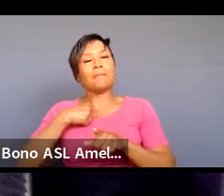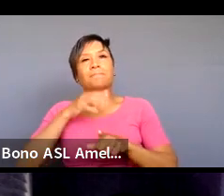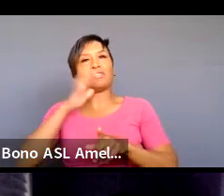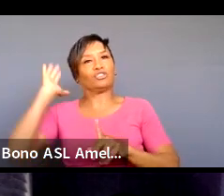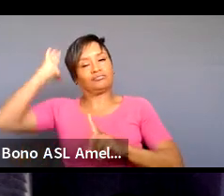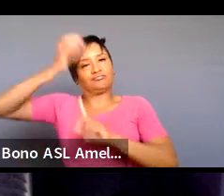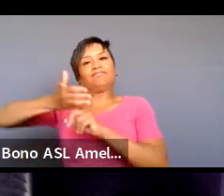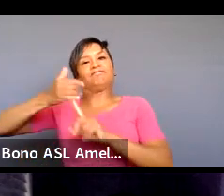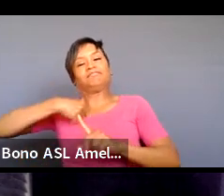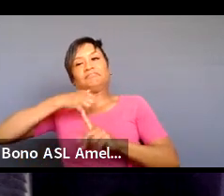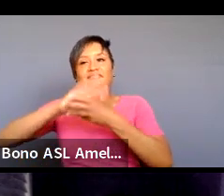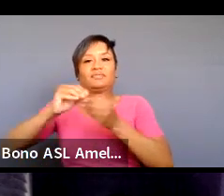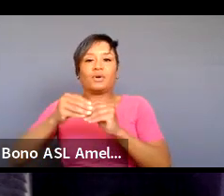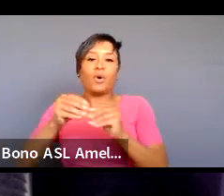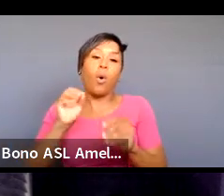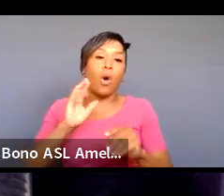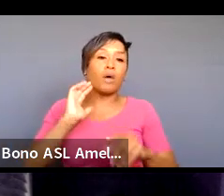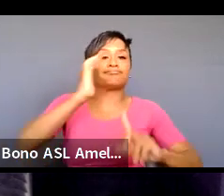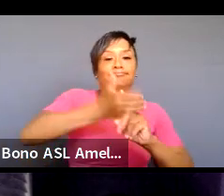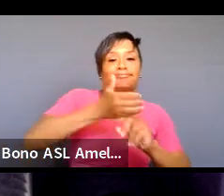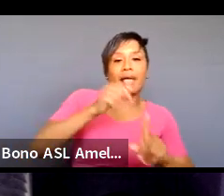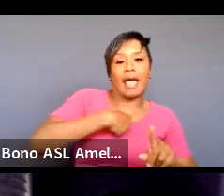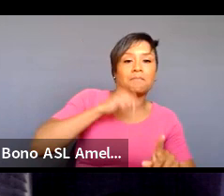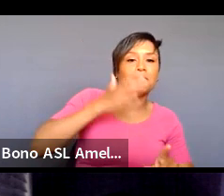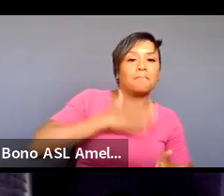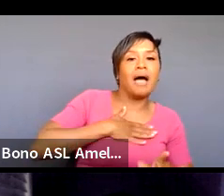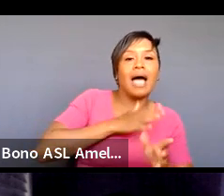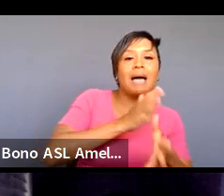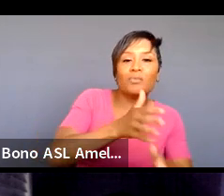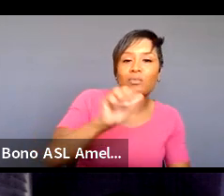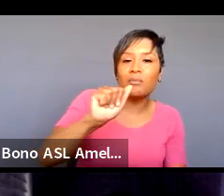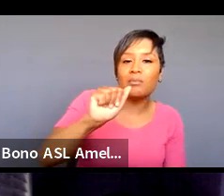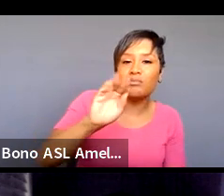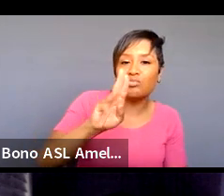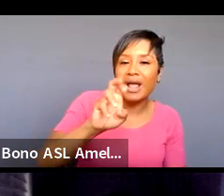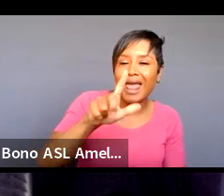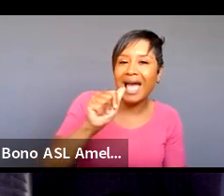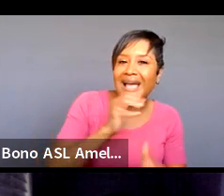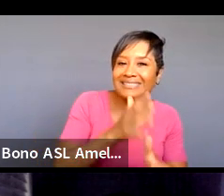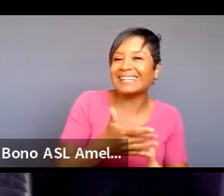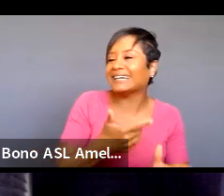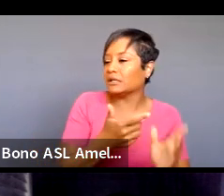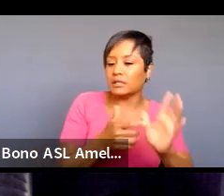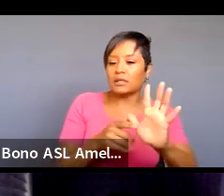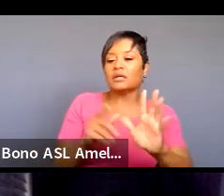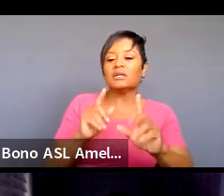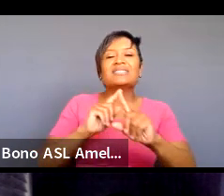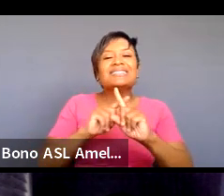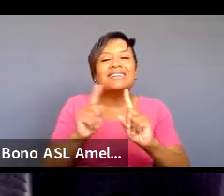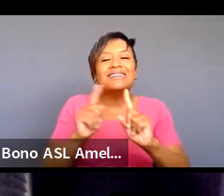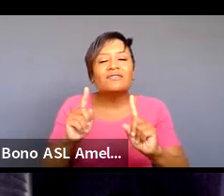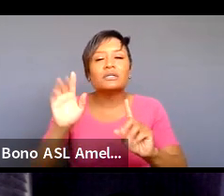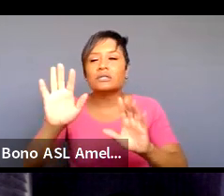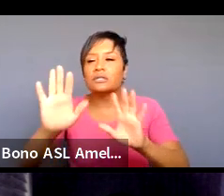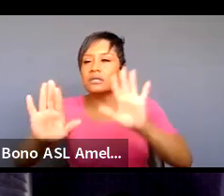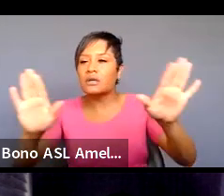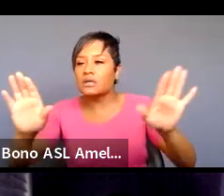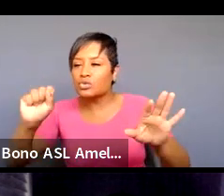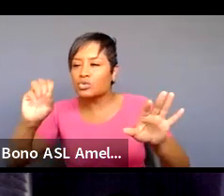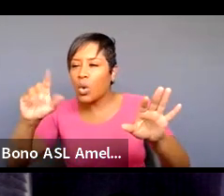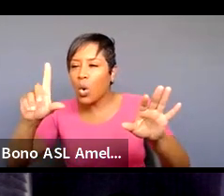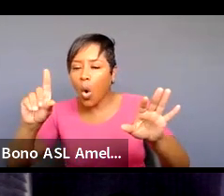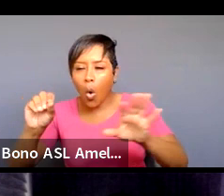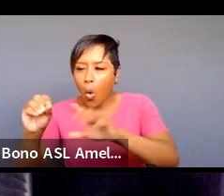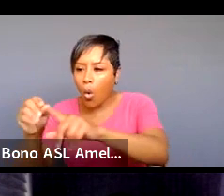like about my mom as my abuela you know i think it's i think it's interesting to see how other solo artists are using all of the modalities available